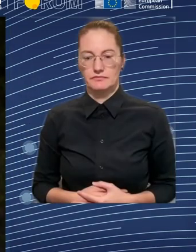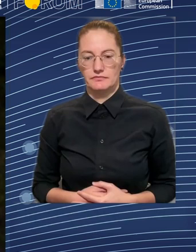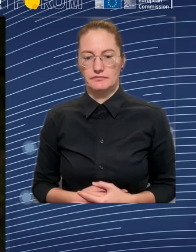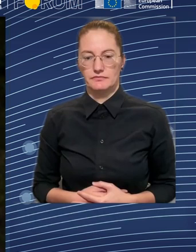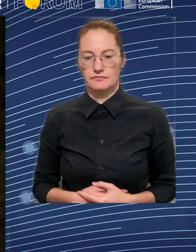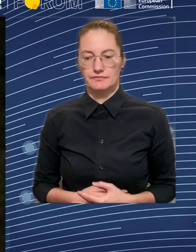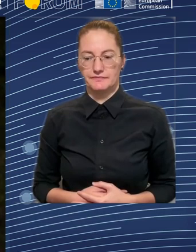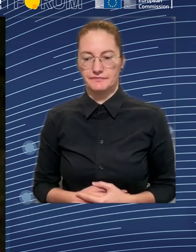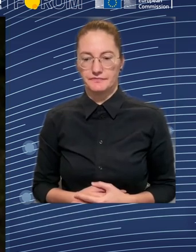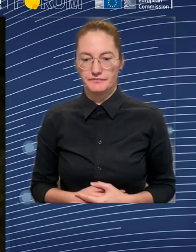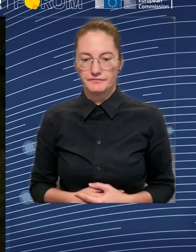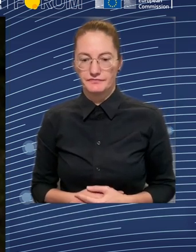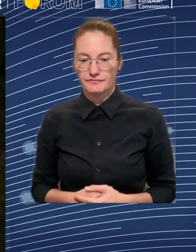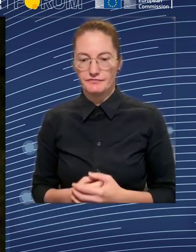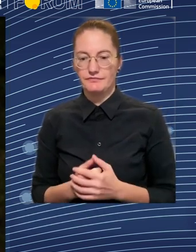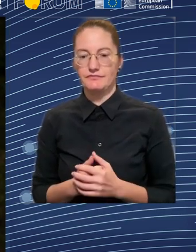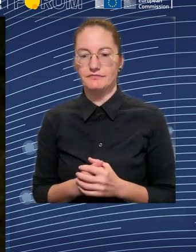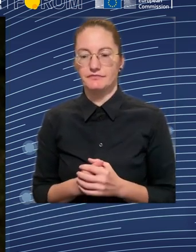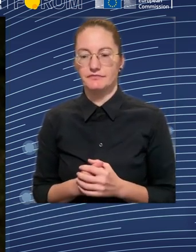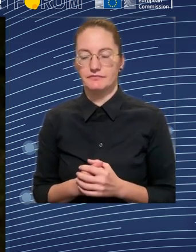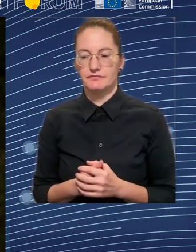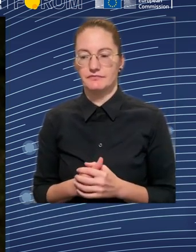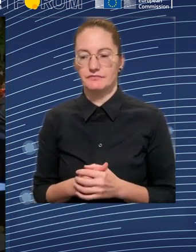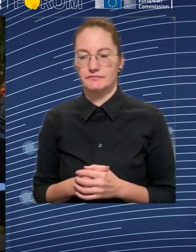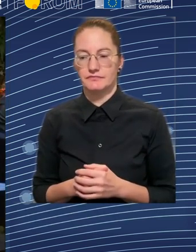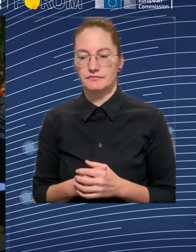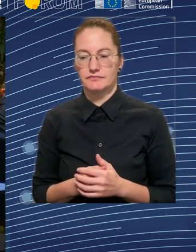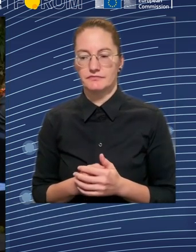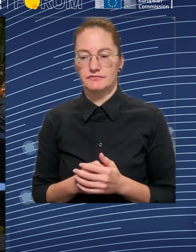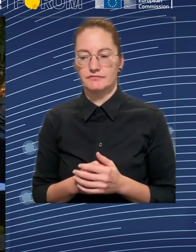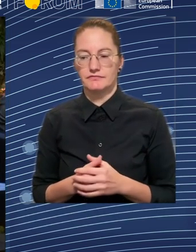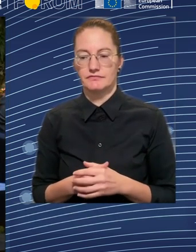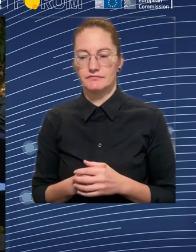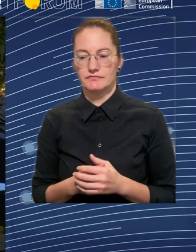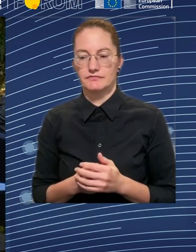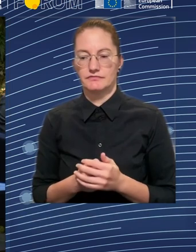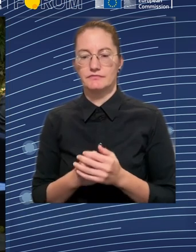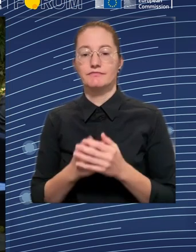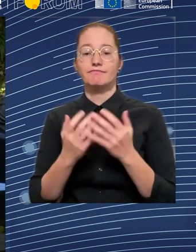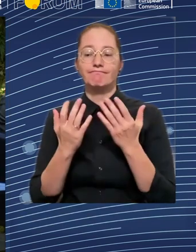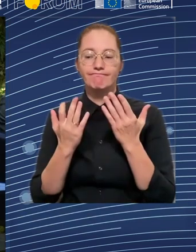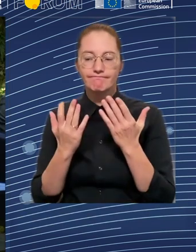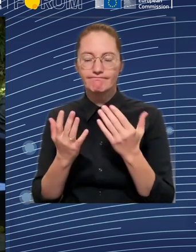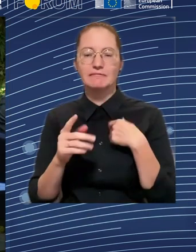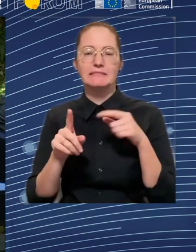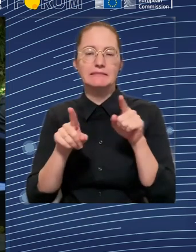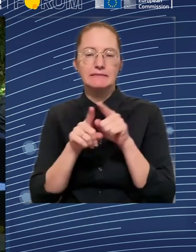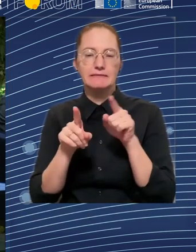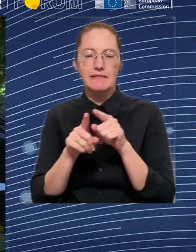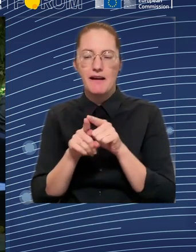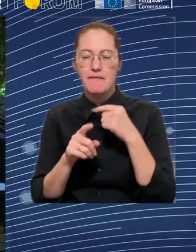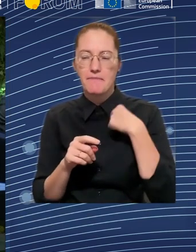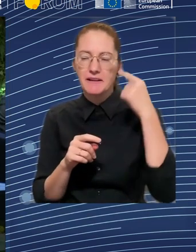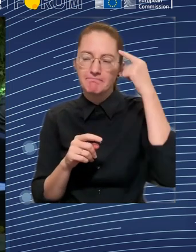of climate change and climate policies. And one reason is that these types of ad hoc interventions